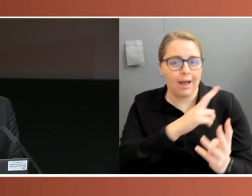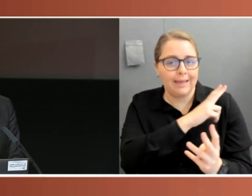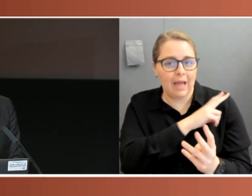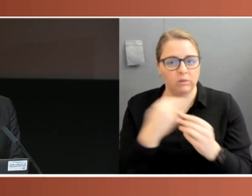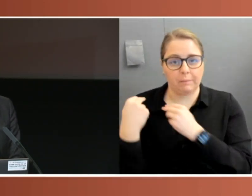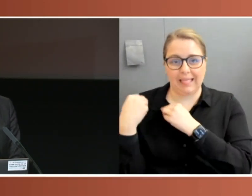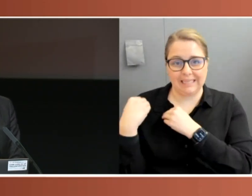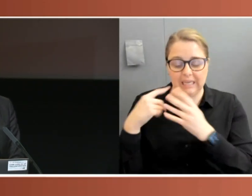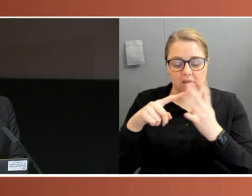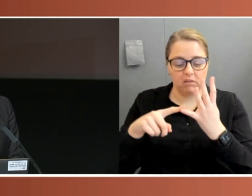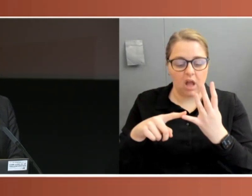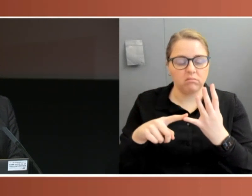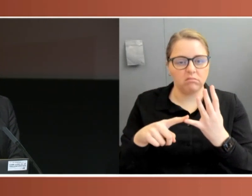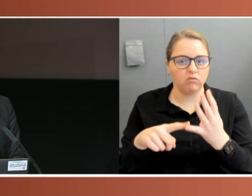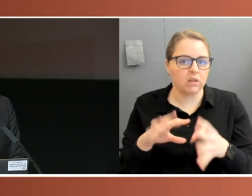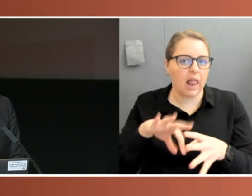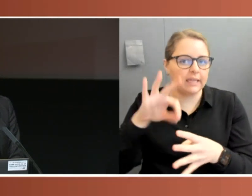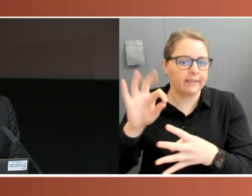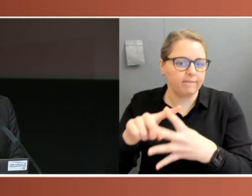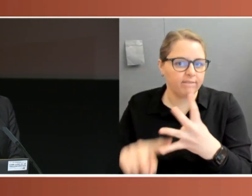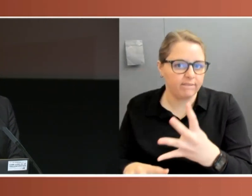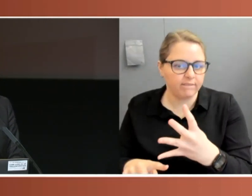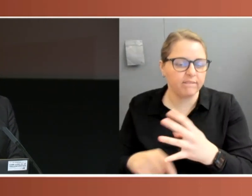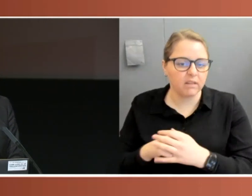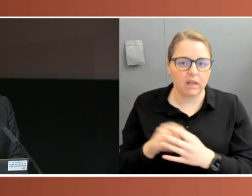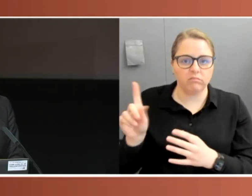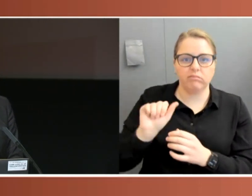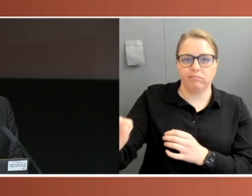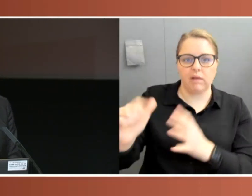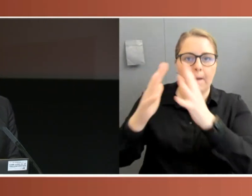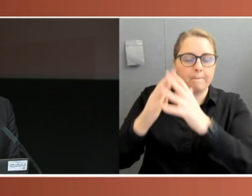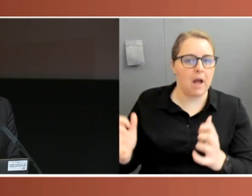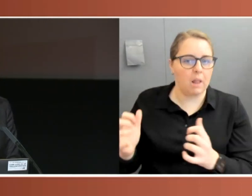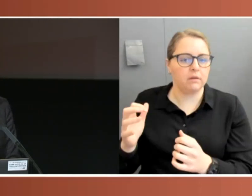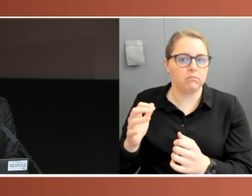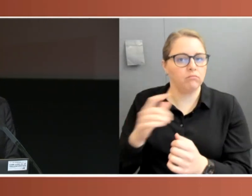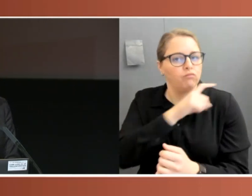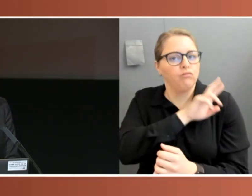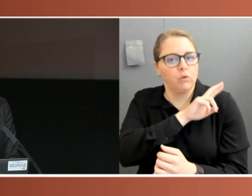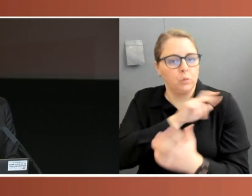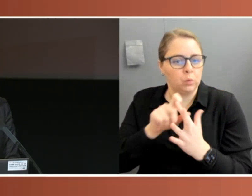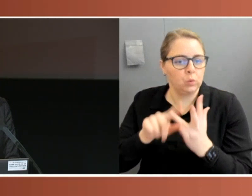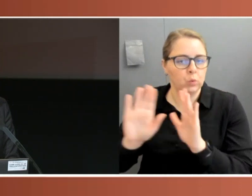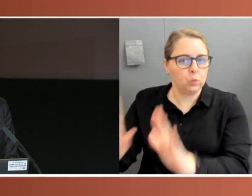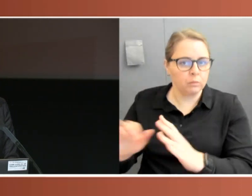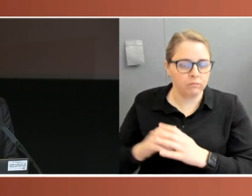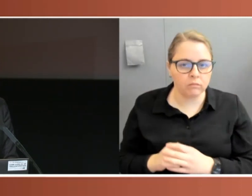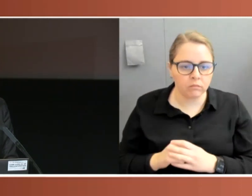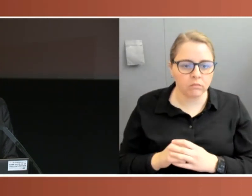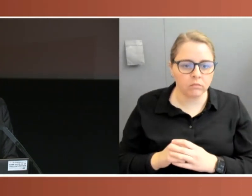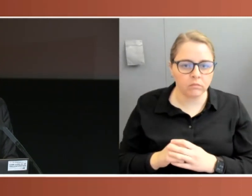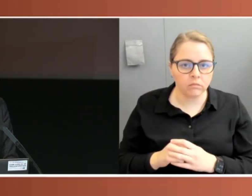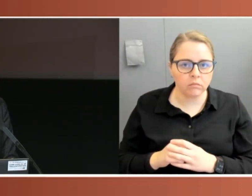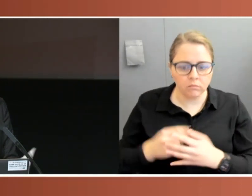are all basic functions that just have as much pertinence during a pandemic as they have at other times.